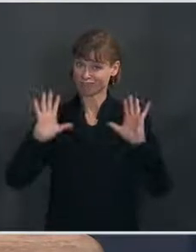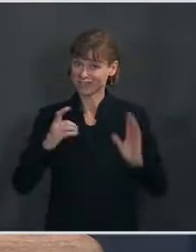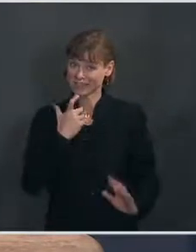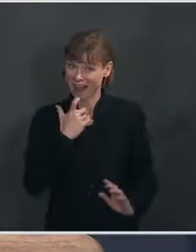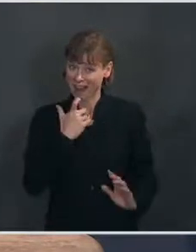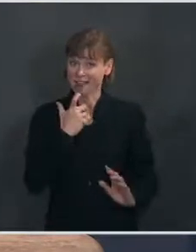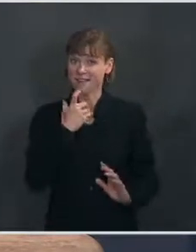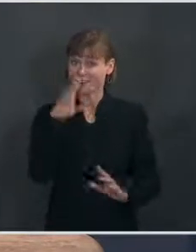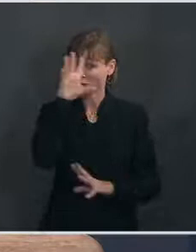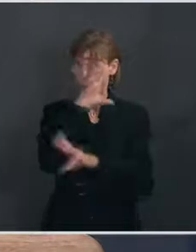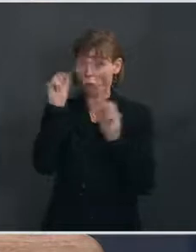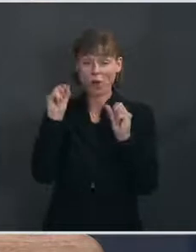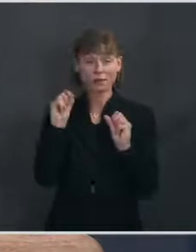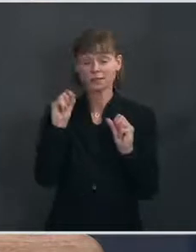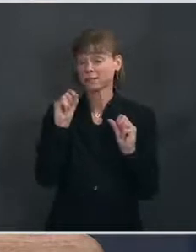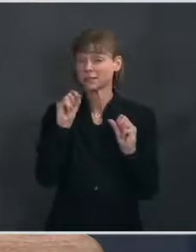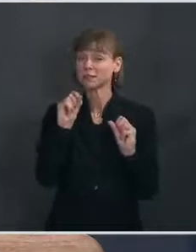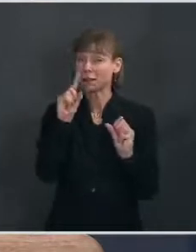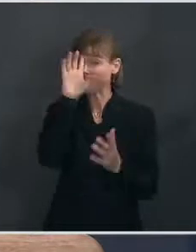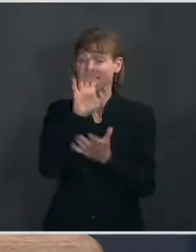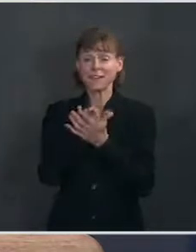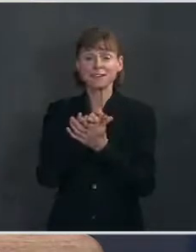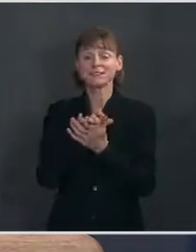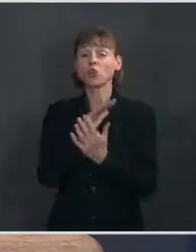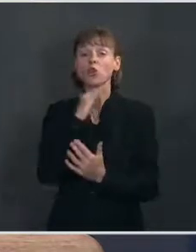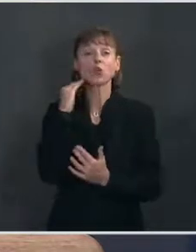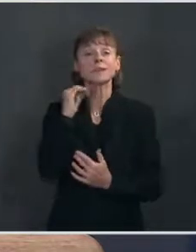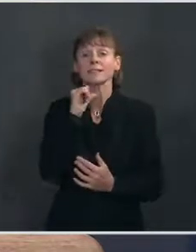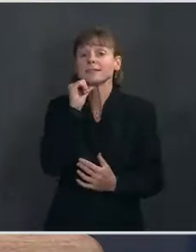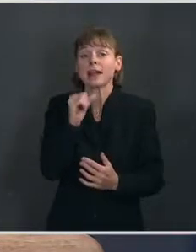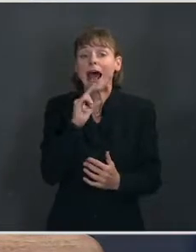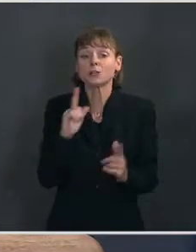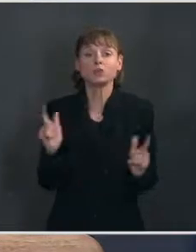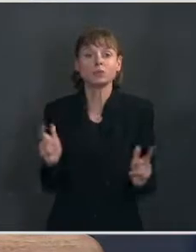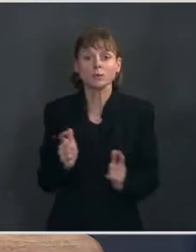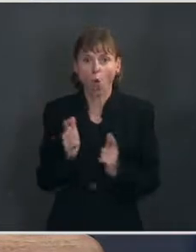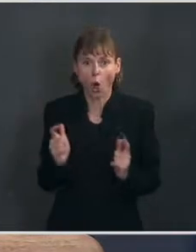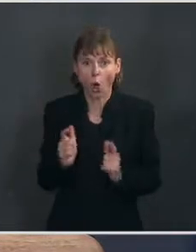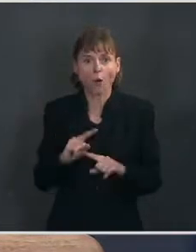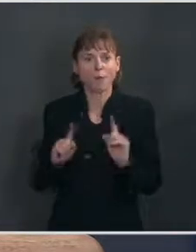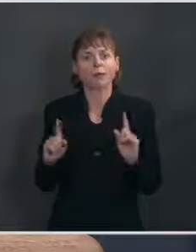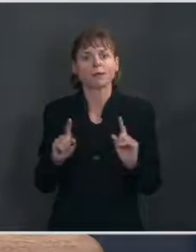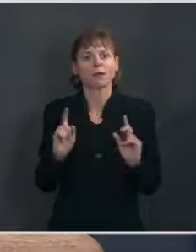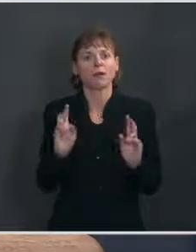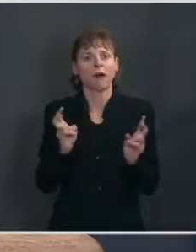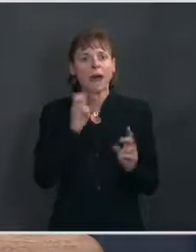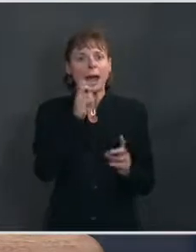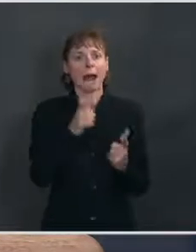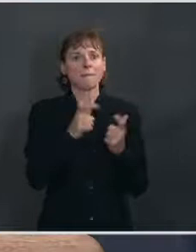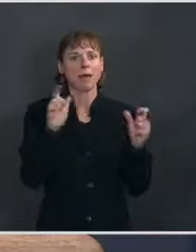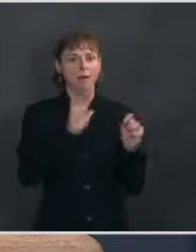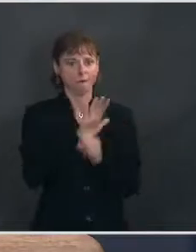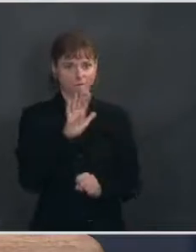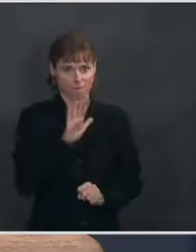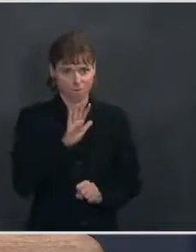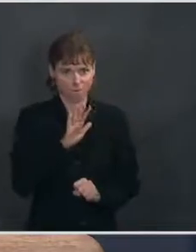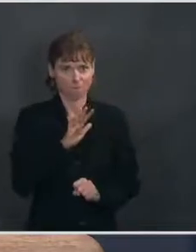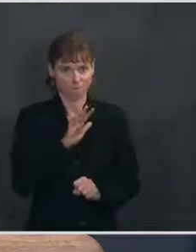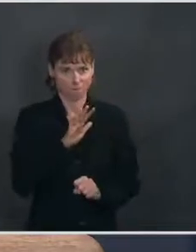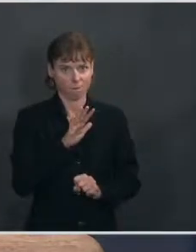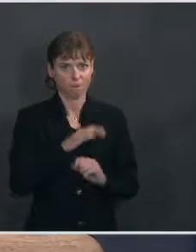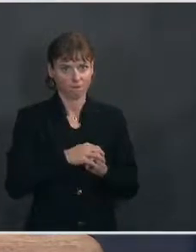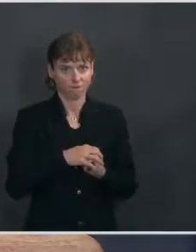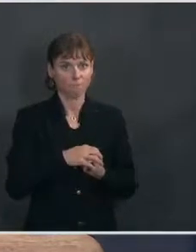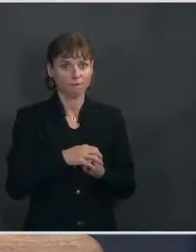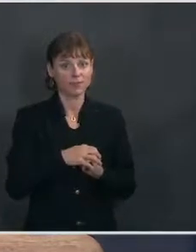risk is not being too, going too small, but going, going not big enough. And that his view